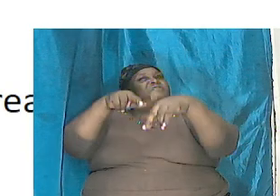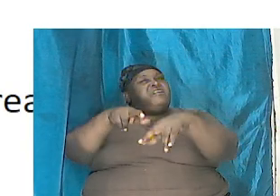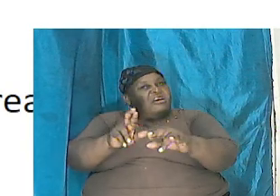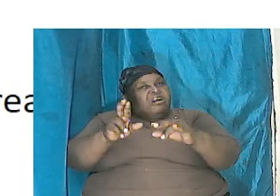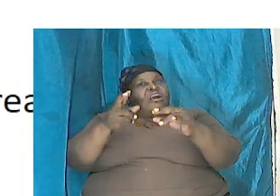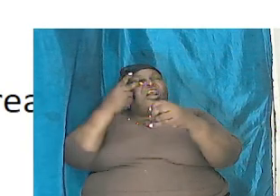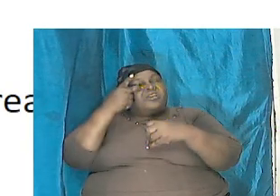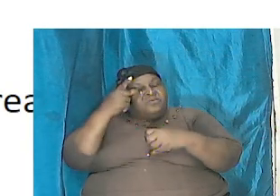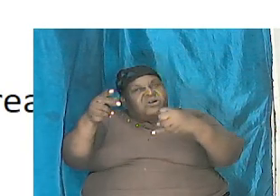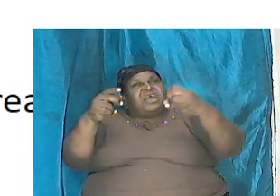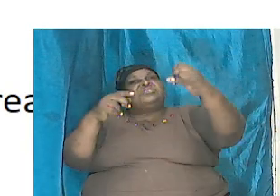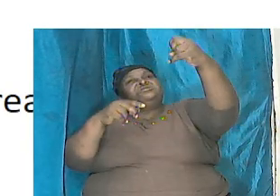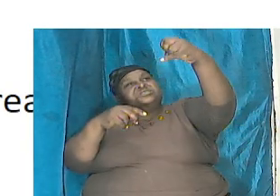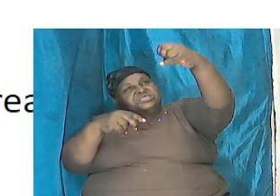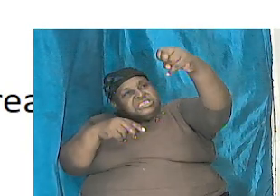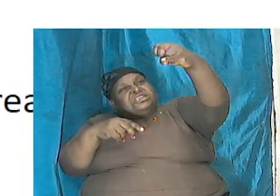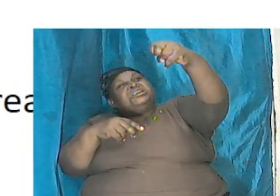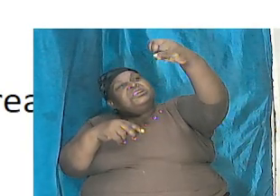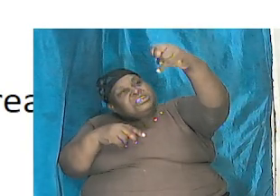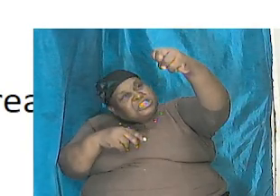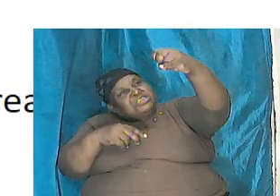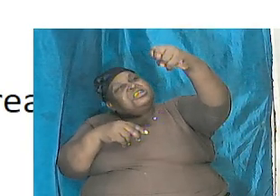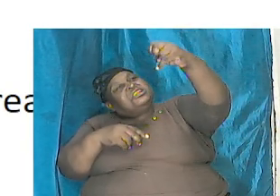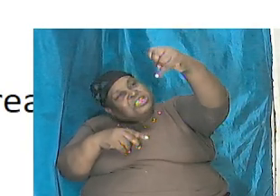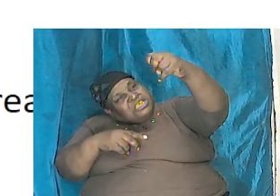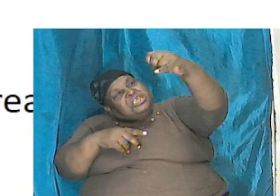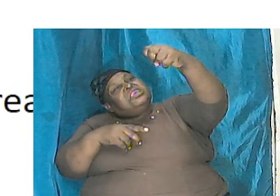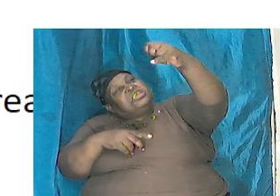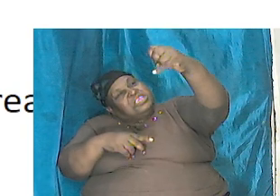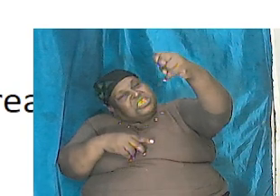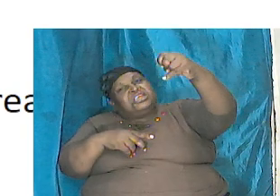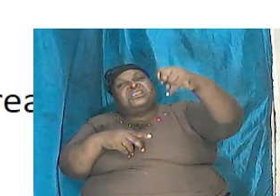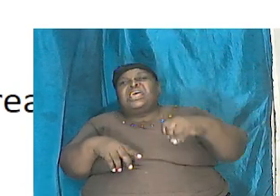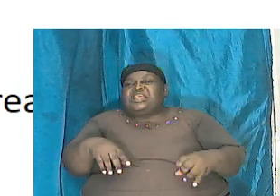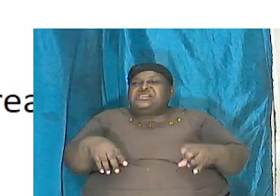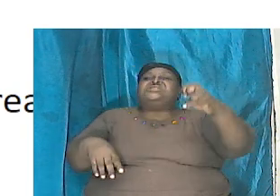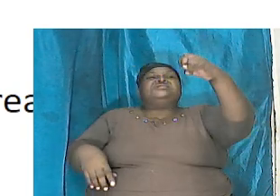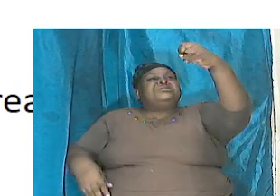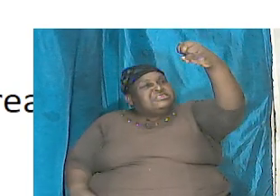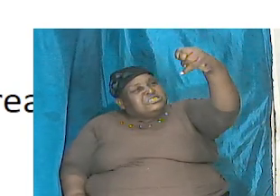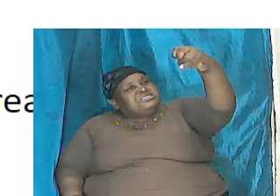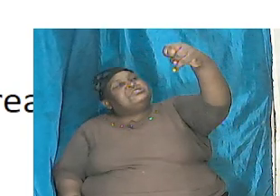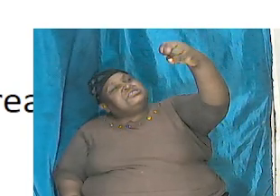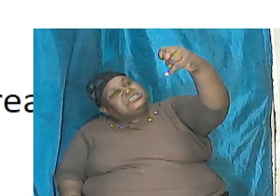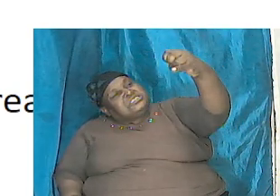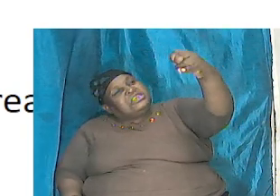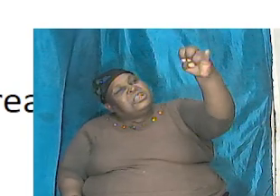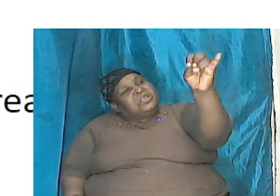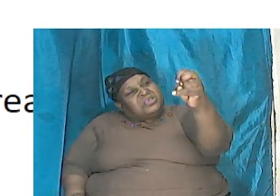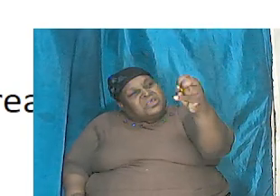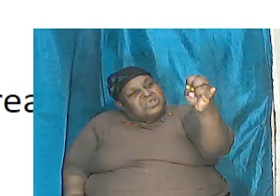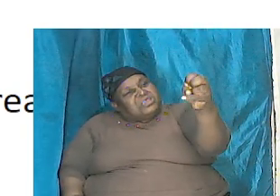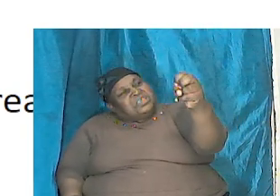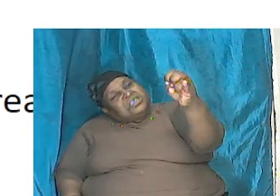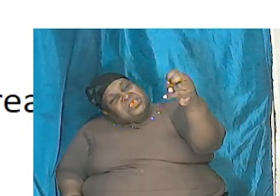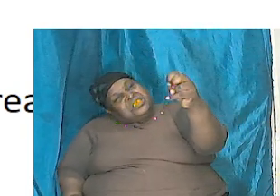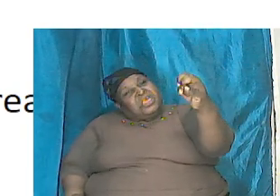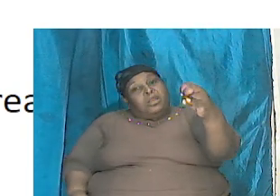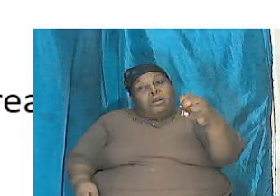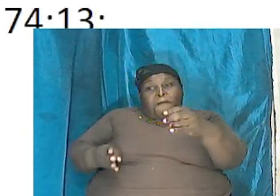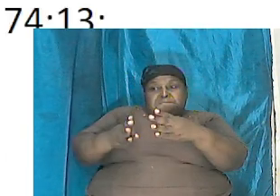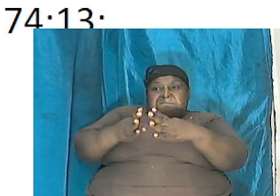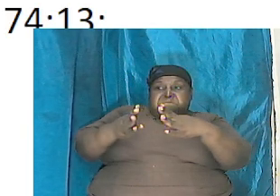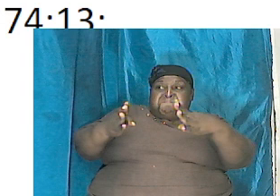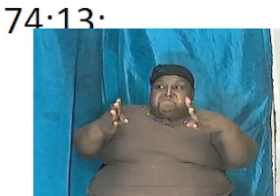moving it's as if the tail is wagging like a major